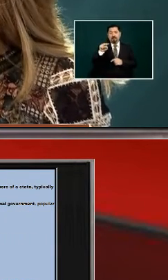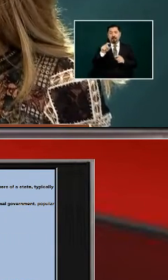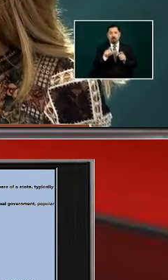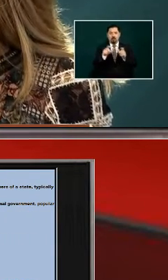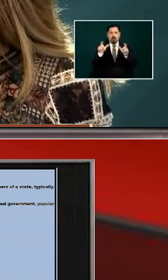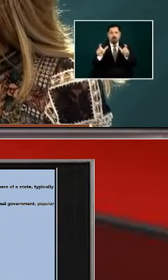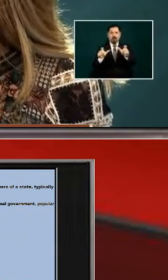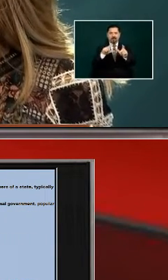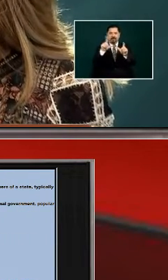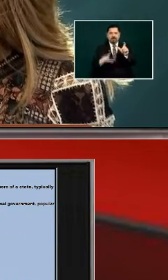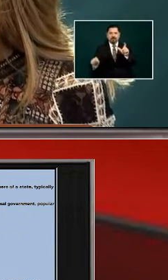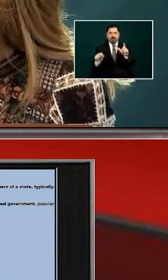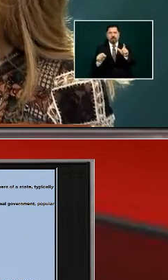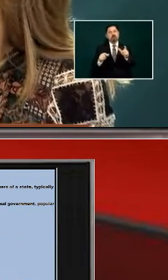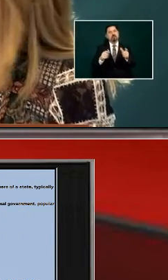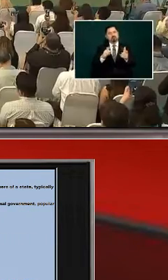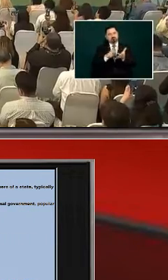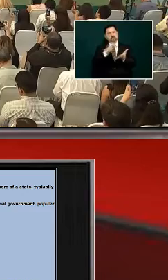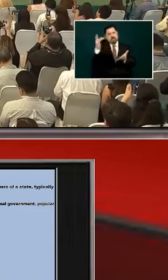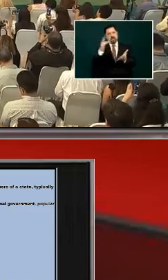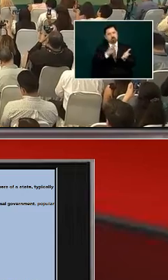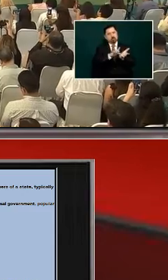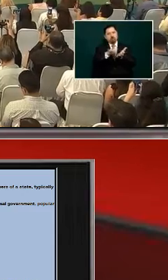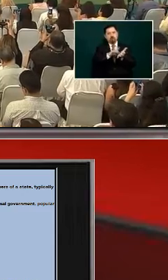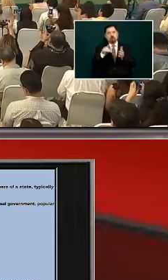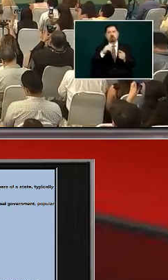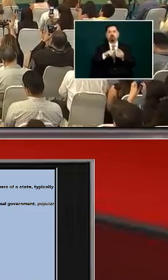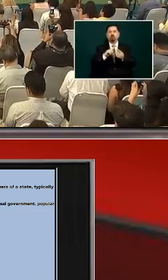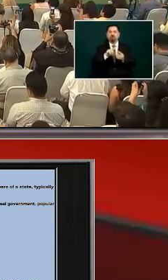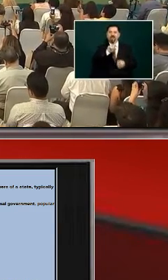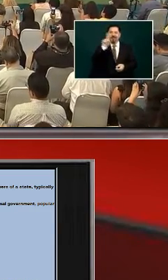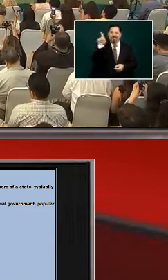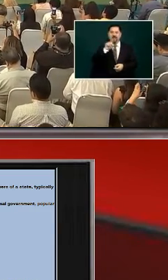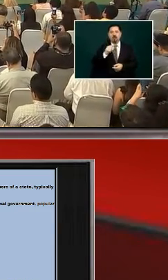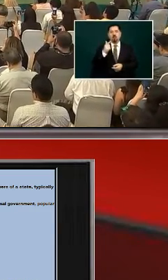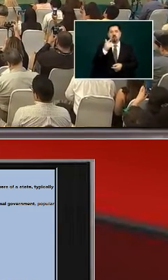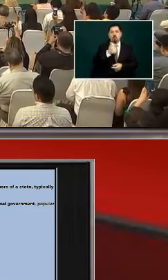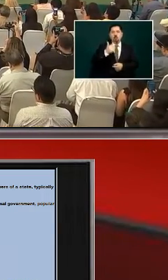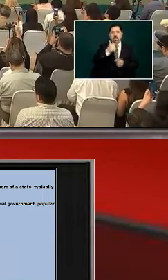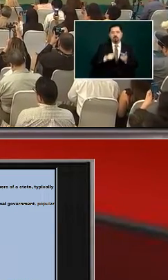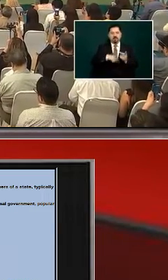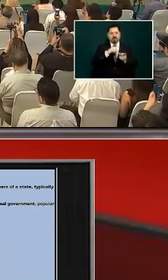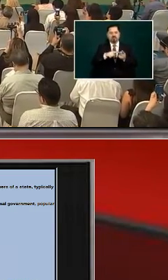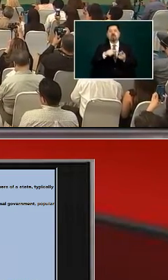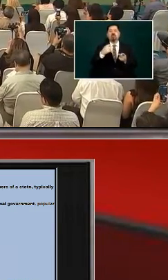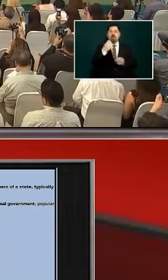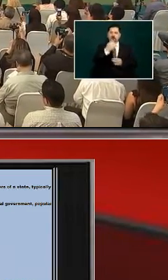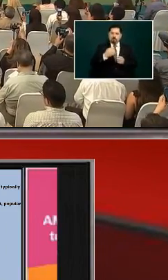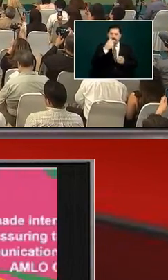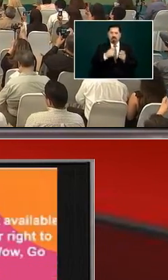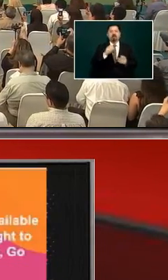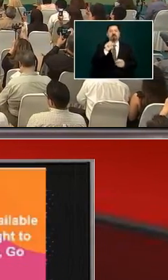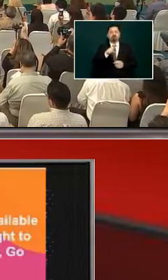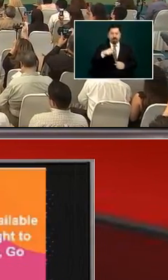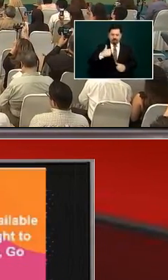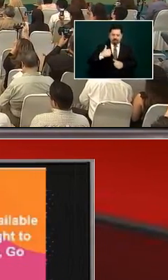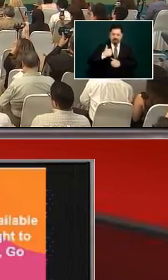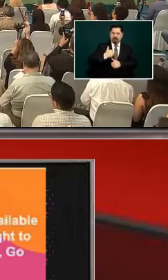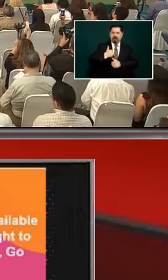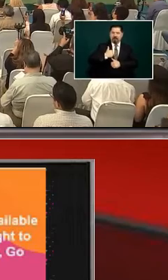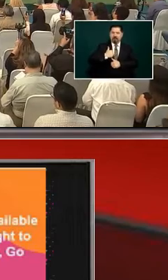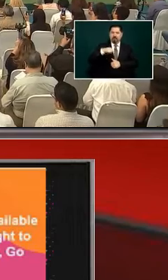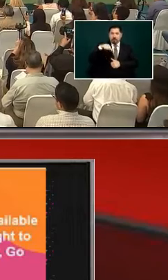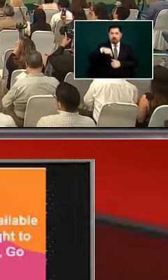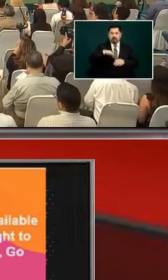arrival of the National Guard of the Marines and the army in the cities of Hermosillo and